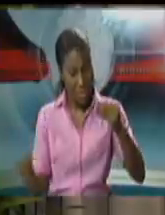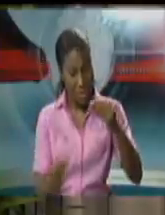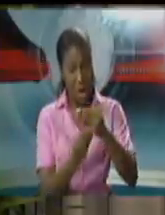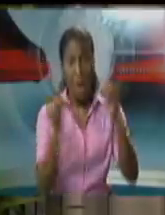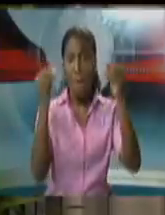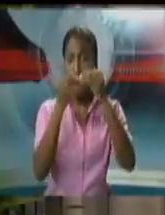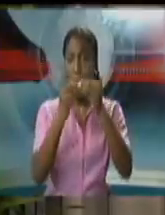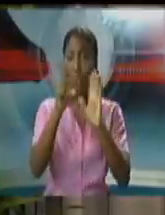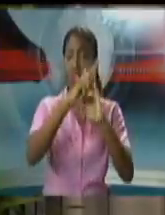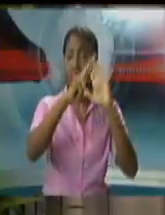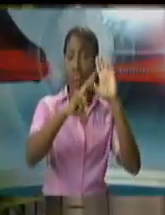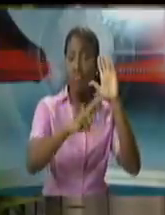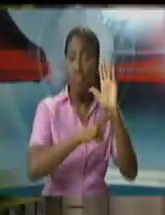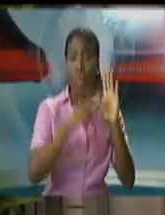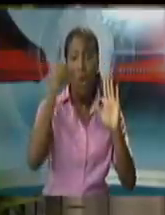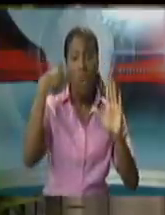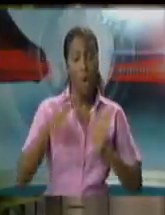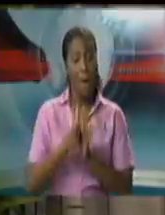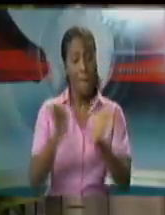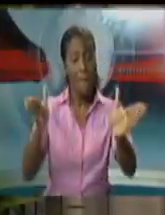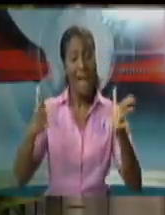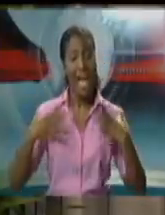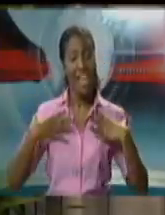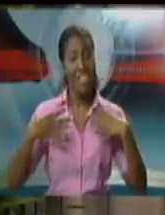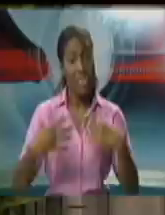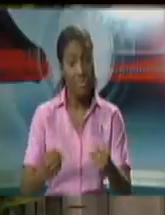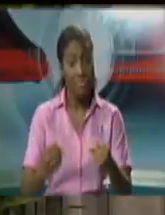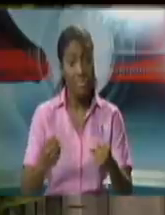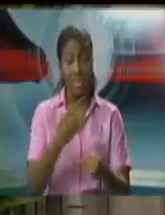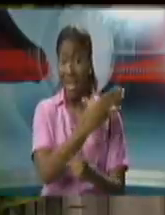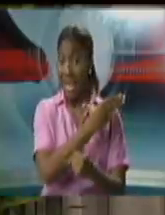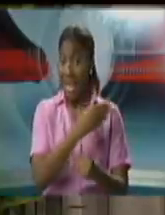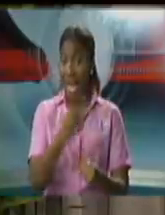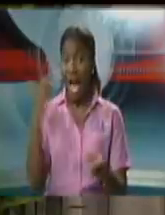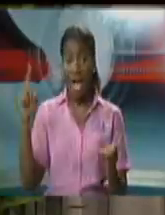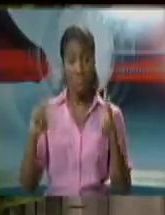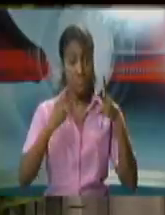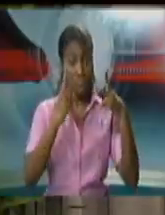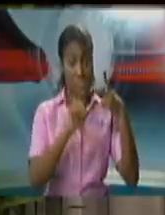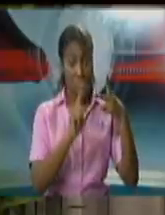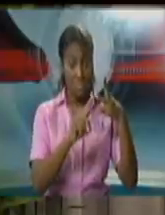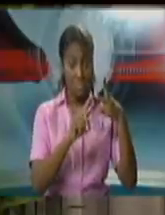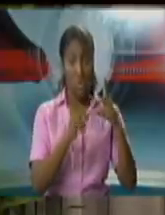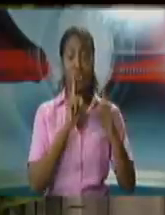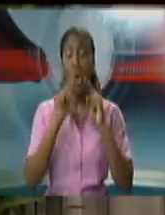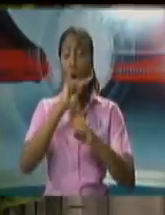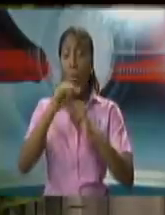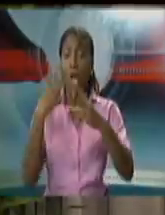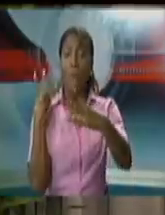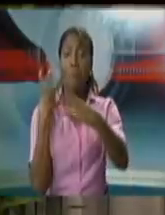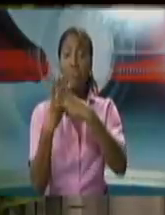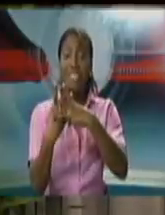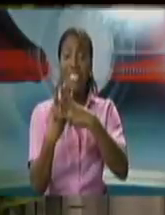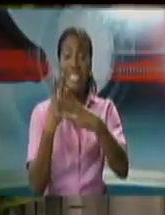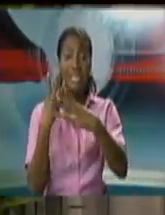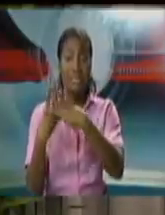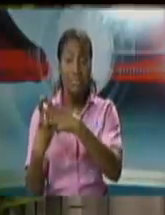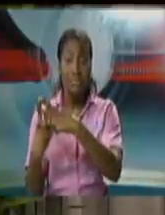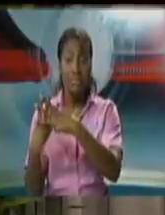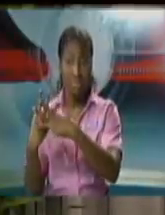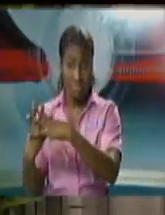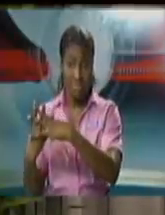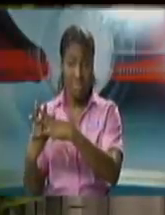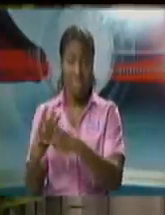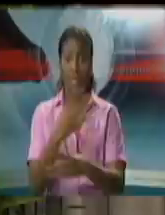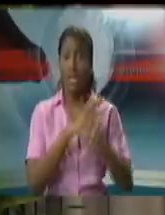Public Health Ordinance. Two, to give you an update in relation to the prisons matter that we're treating with. Three,